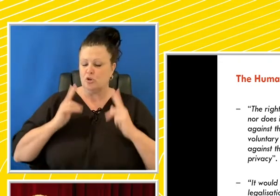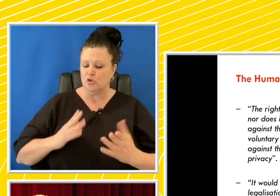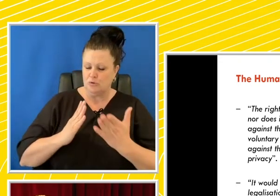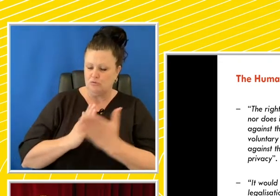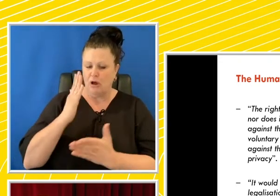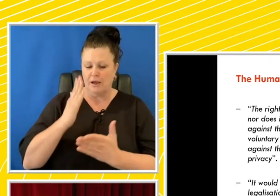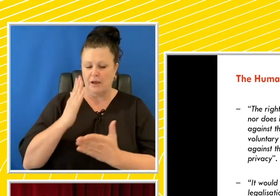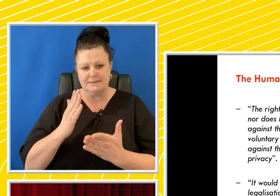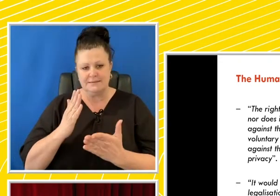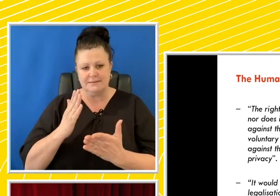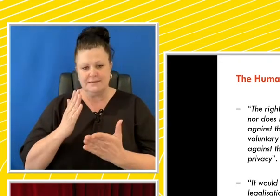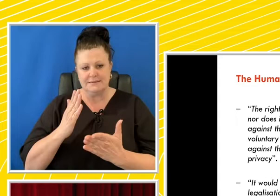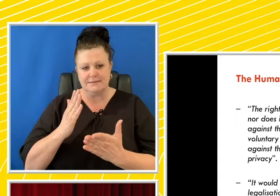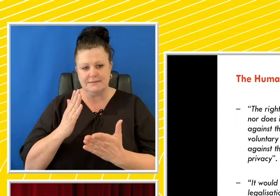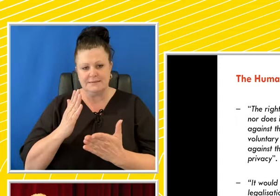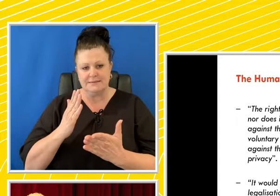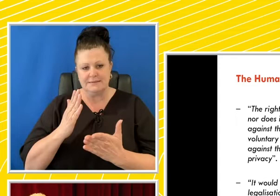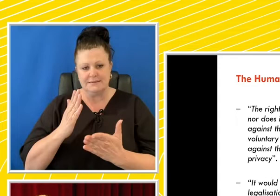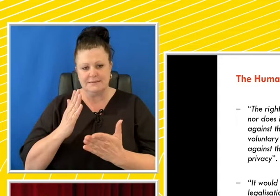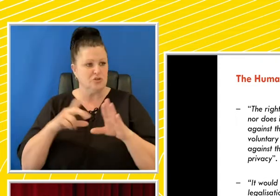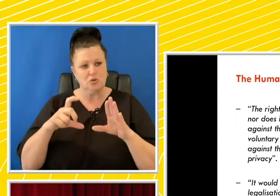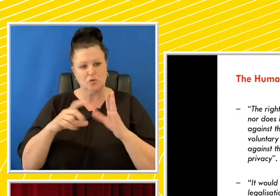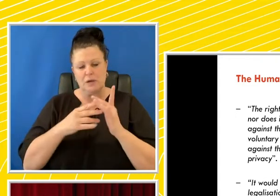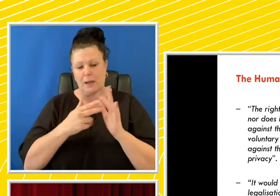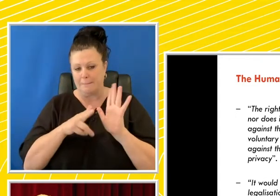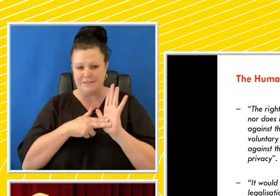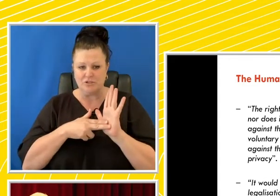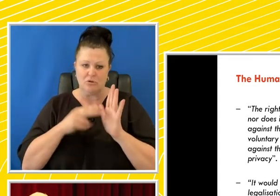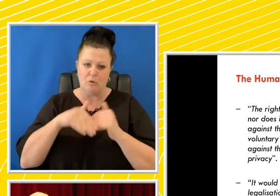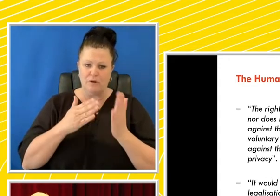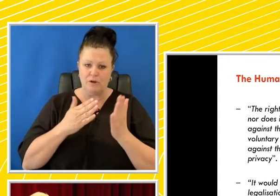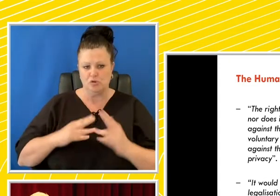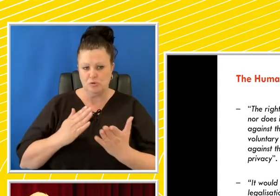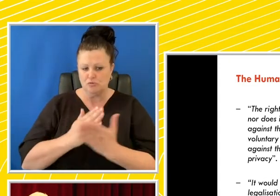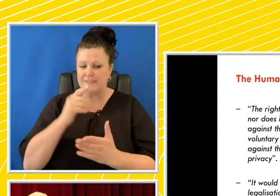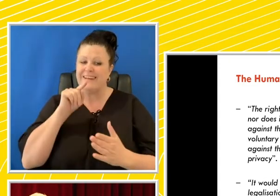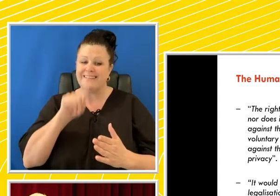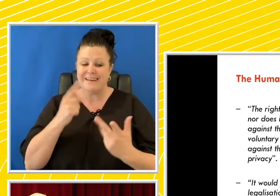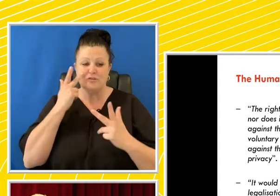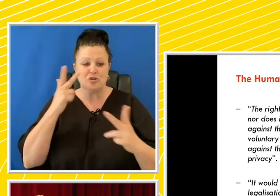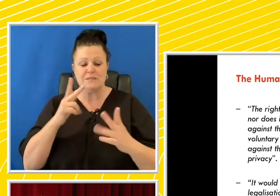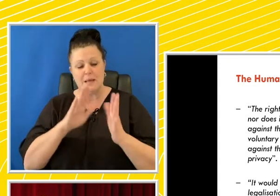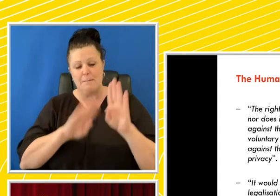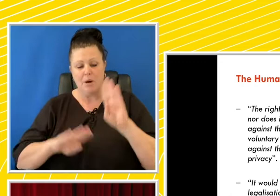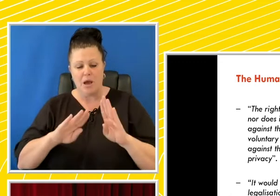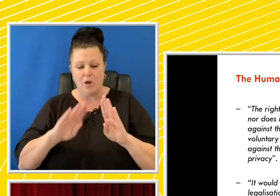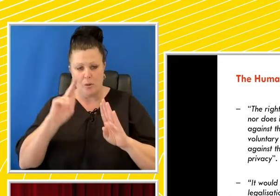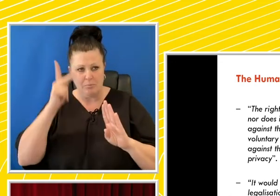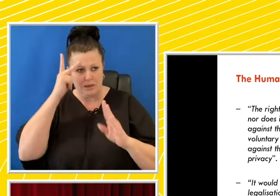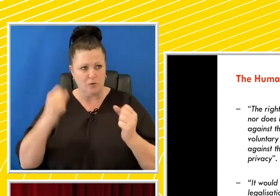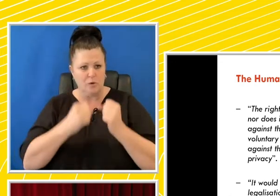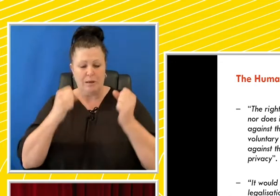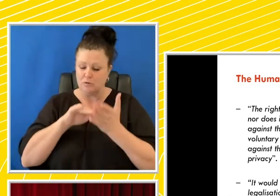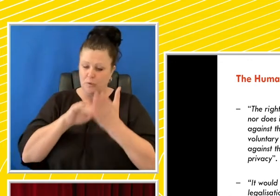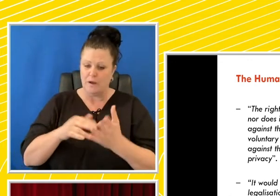Commission on Human Rights, which presents as a bulwark against the coercive exercise of biopolitical power in assisted dying.